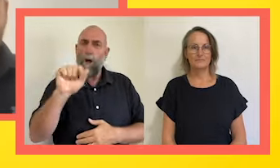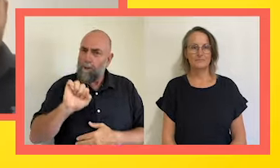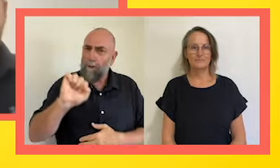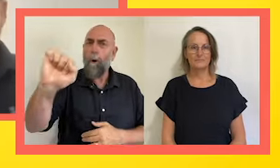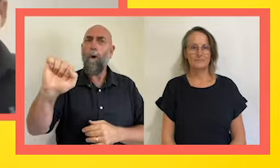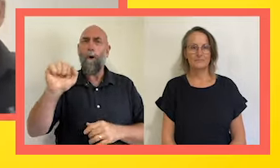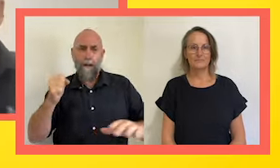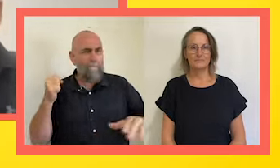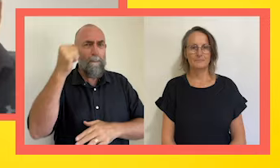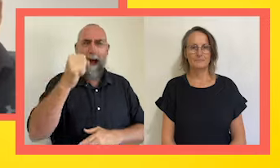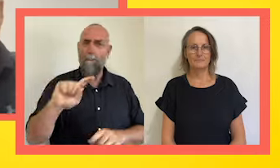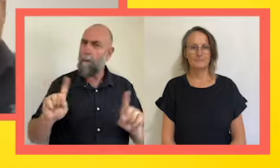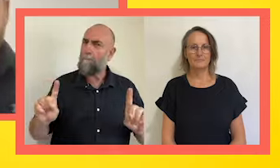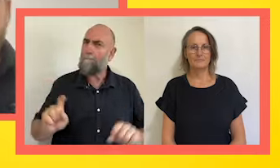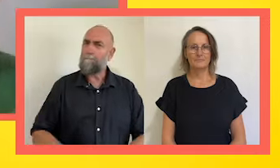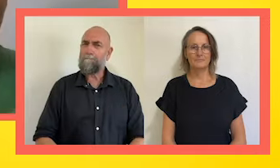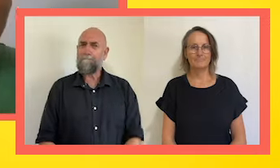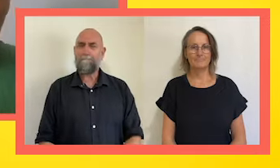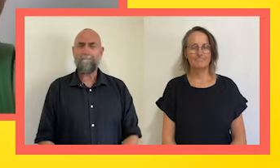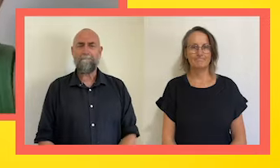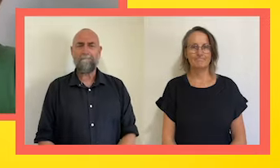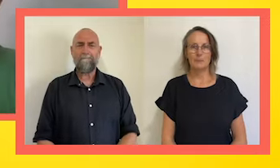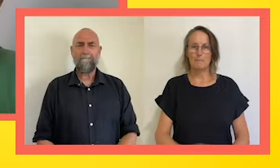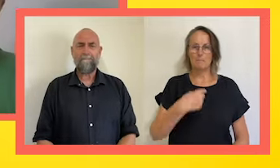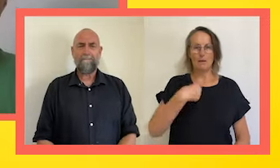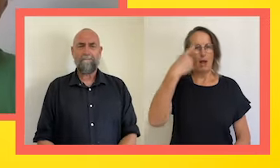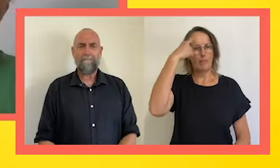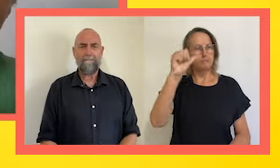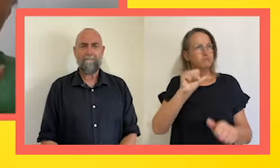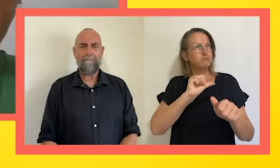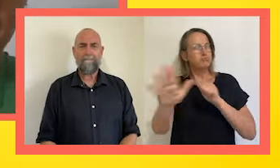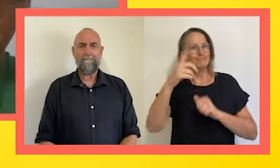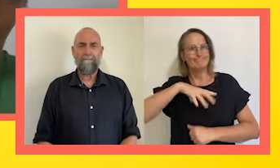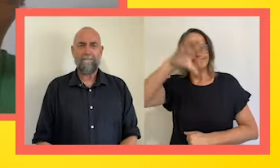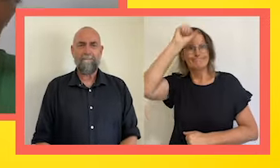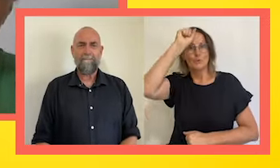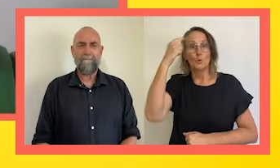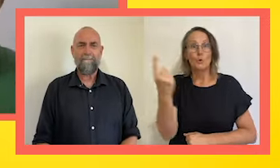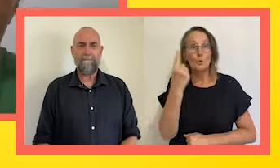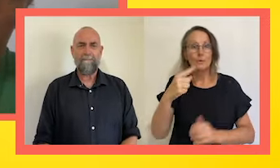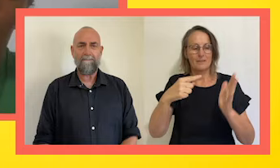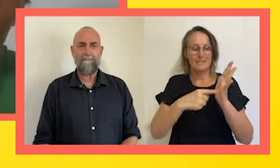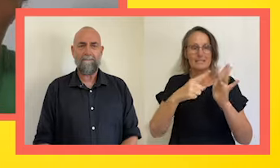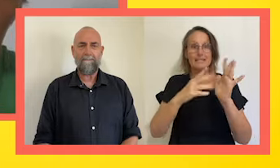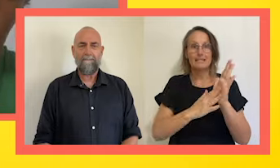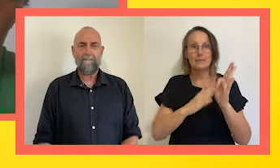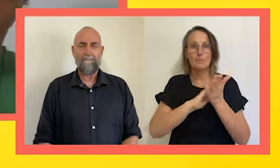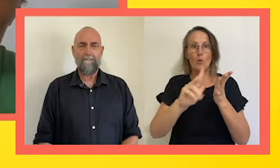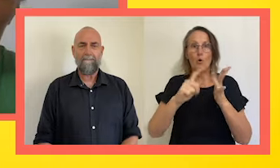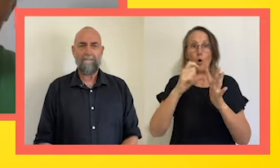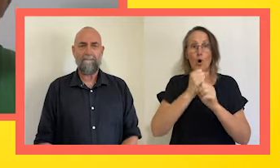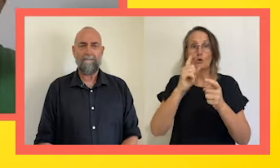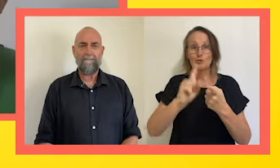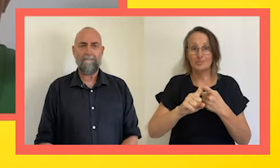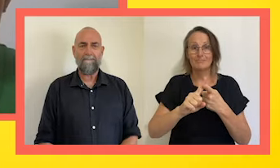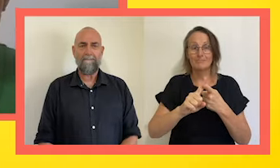You Little Ripper moment for the year? My little You Ripper moment, Kurt, is the outstanding performance by Tim Hodge at the City